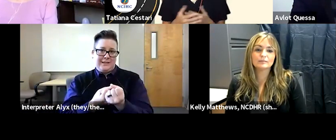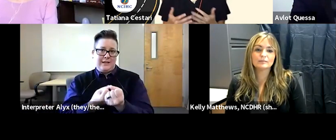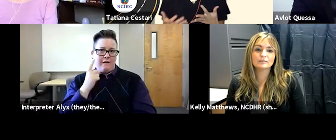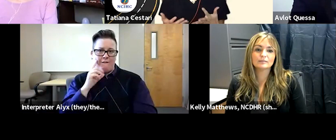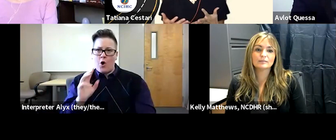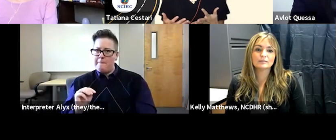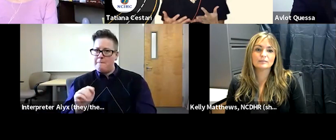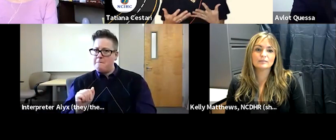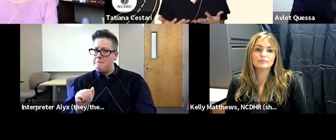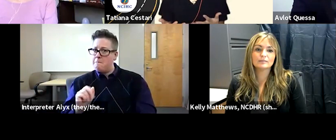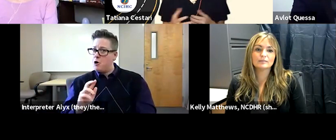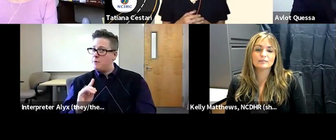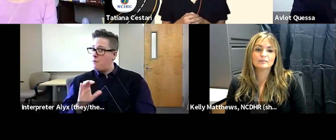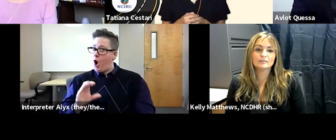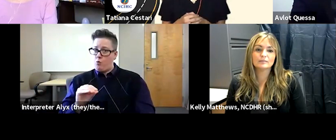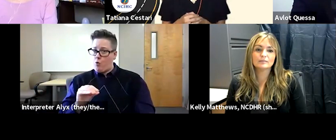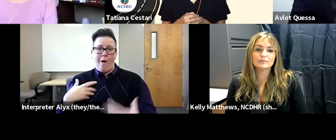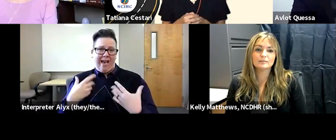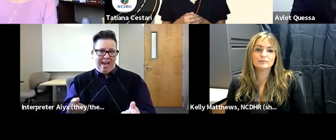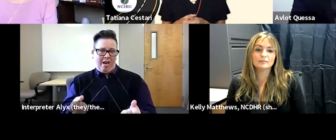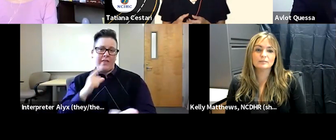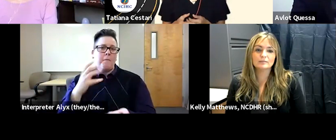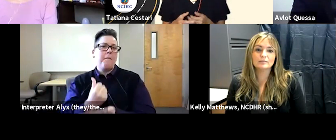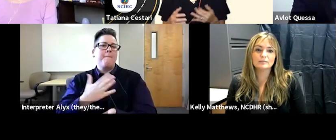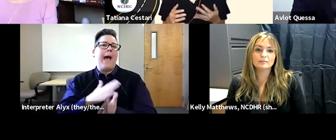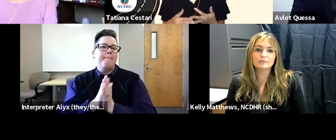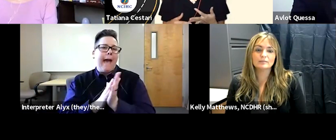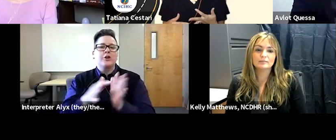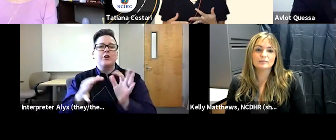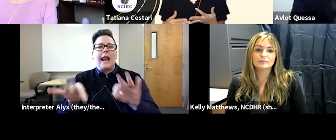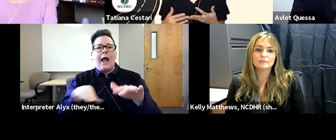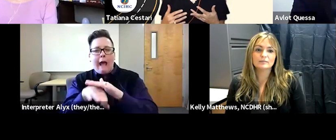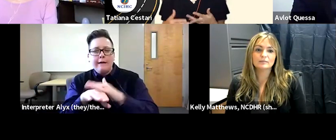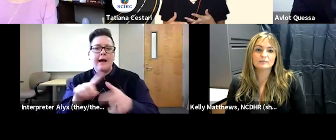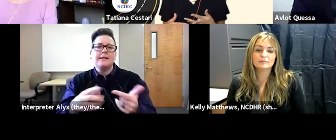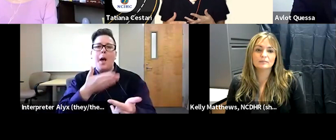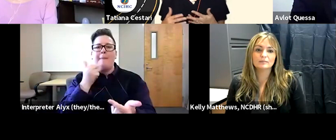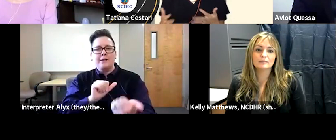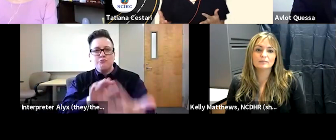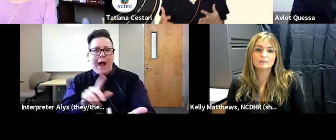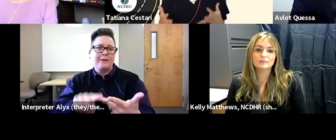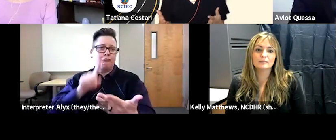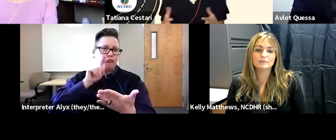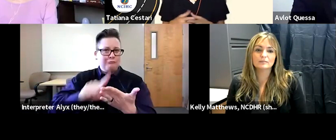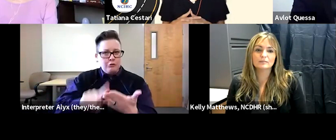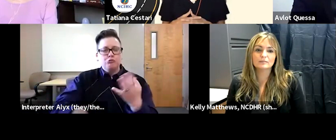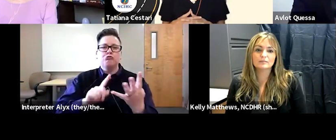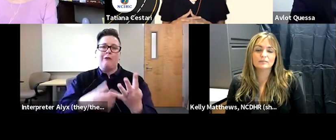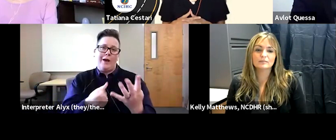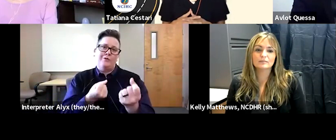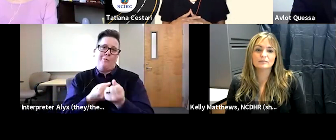which helps me leverage my passion for language access best practices research and of course supporting